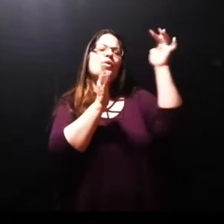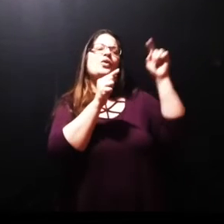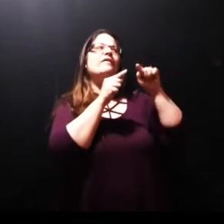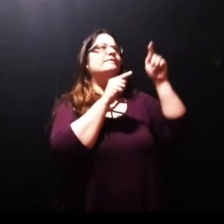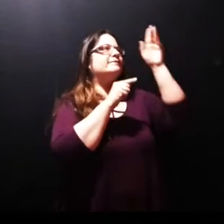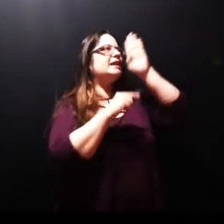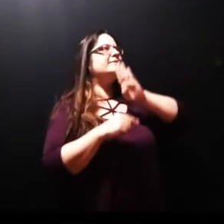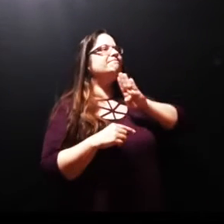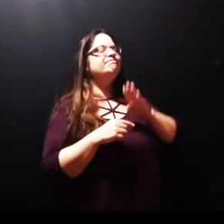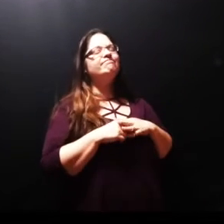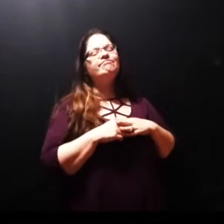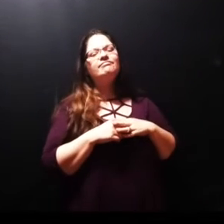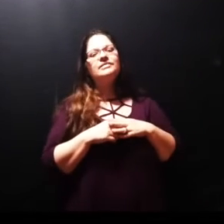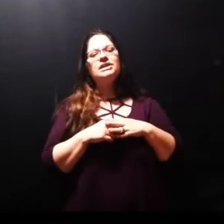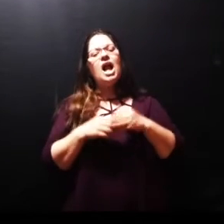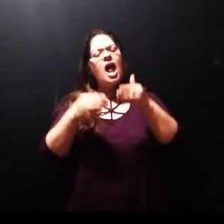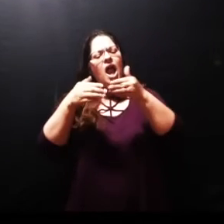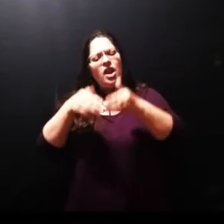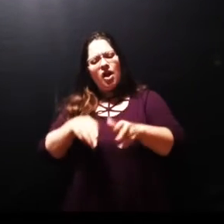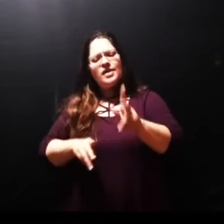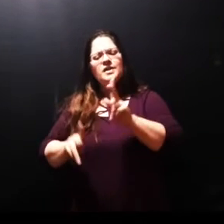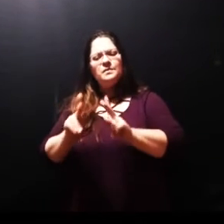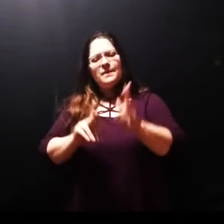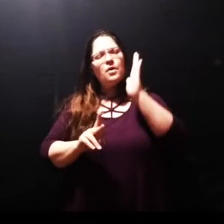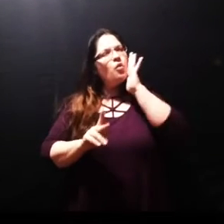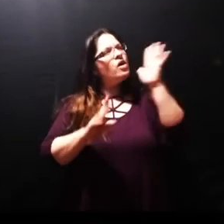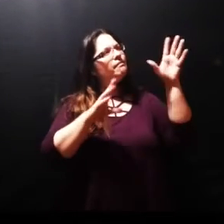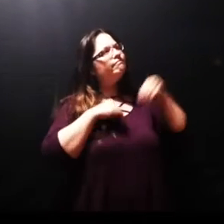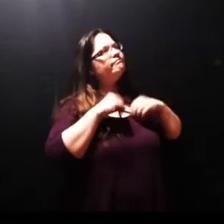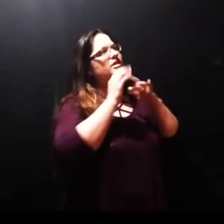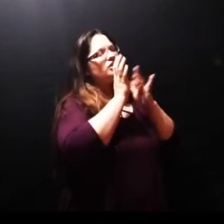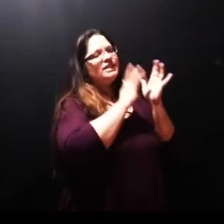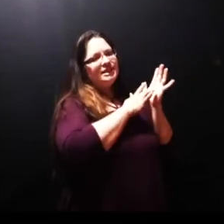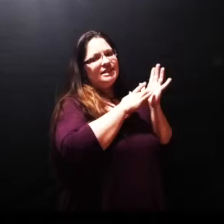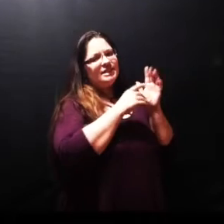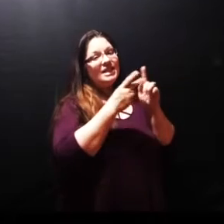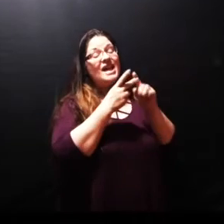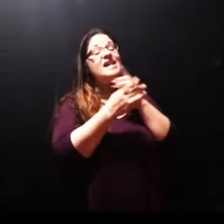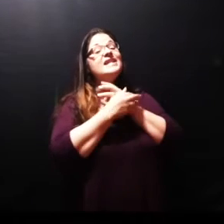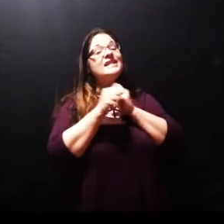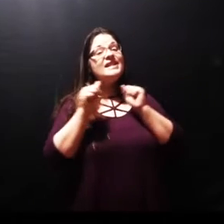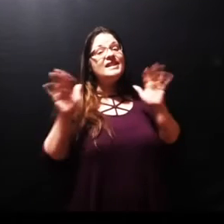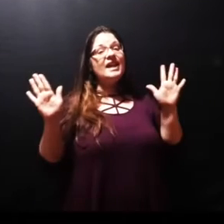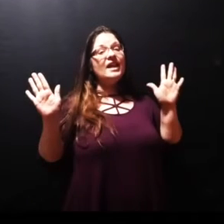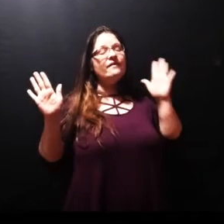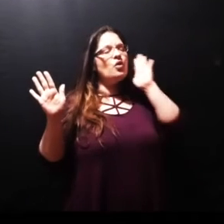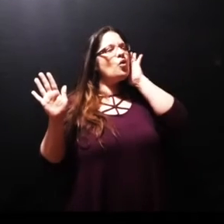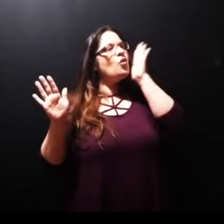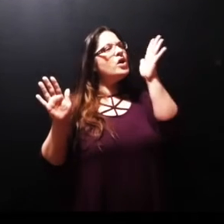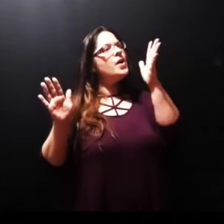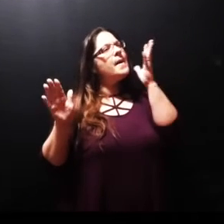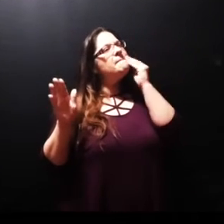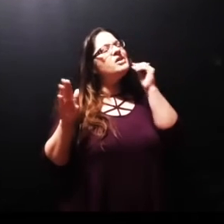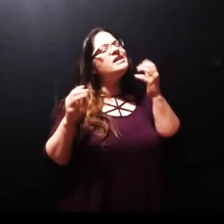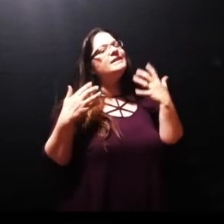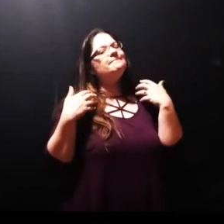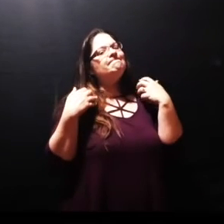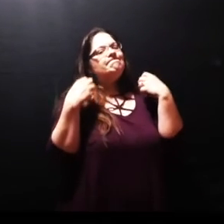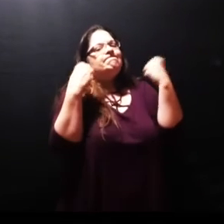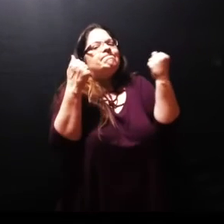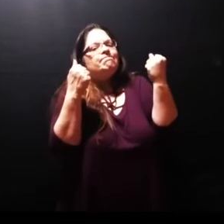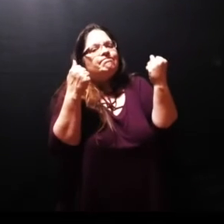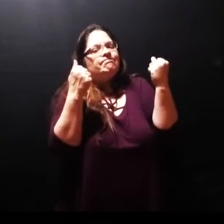the lost will know Jesus the saved will be built up in their faith that we can trust Jesus in all things